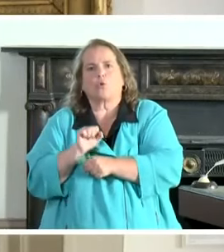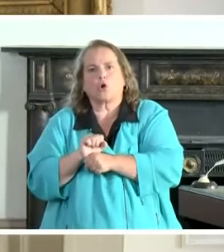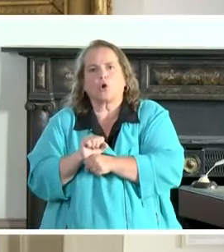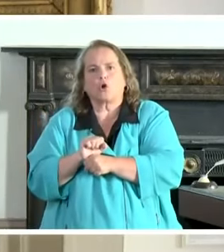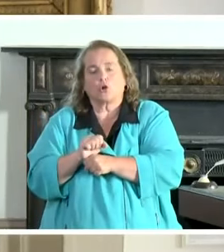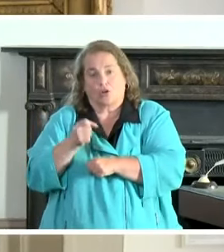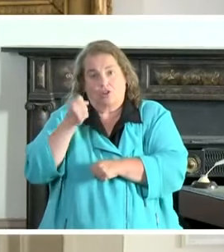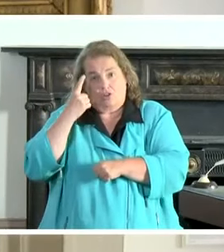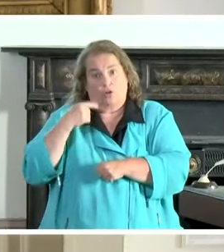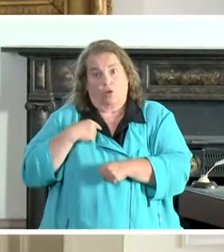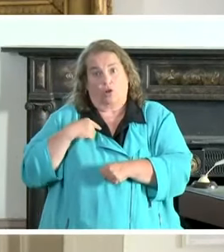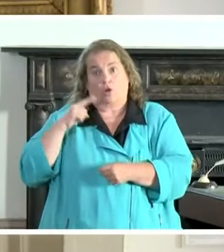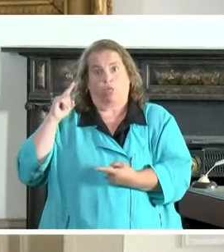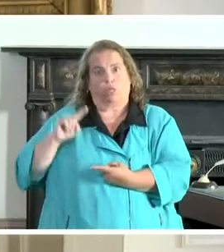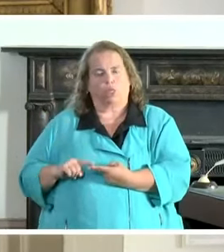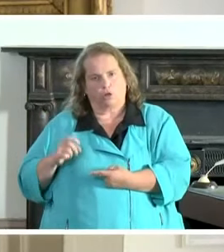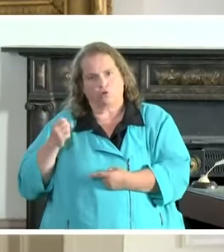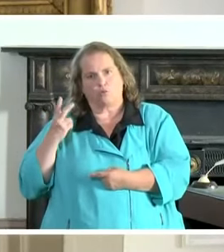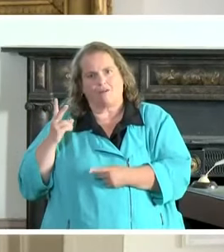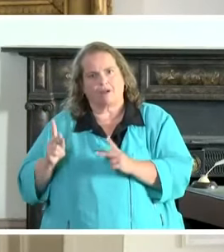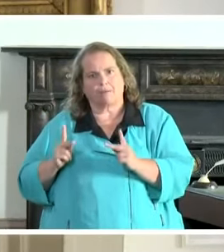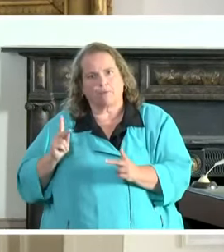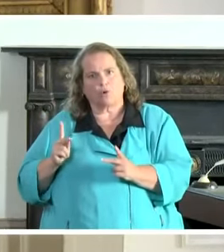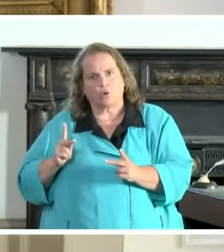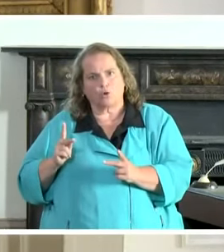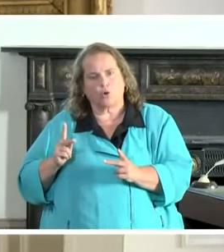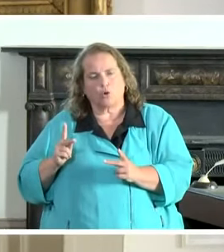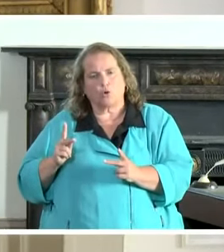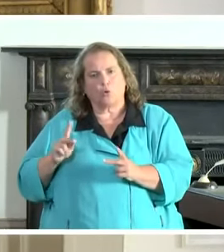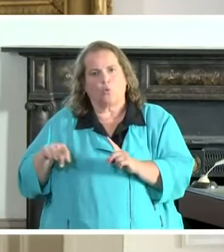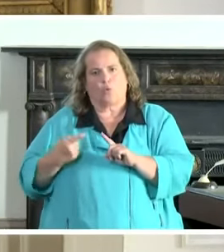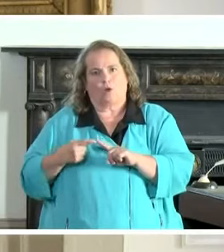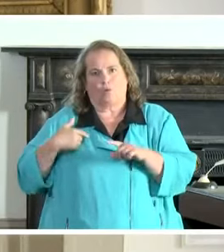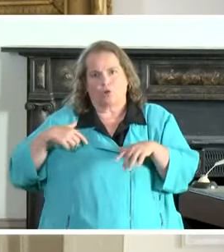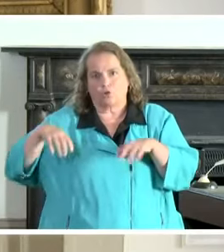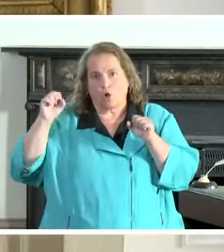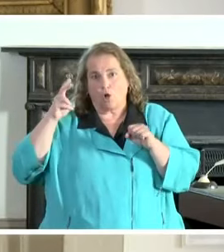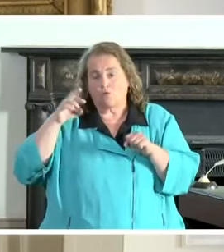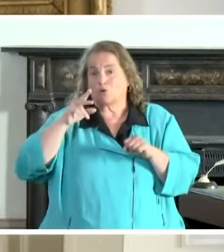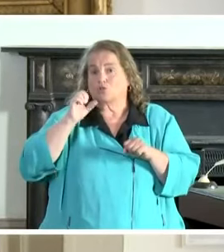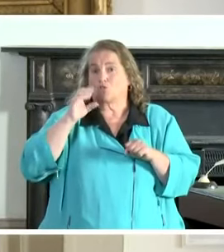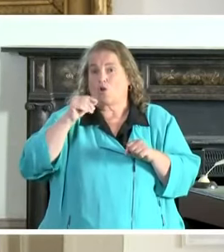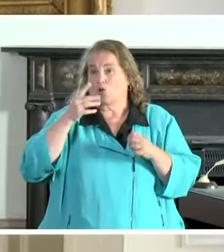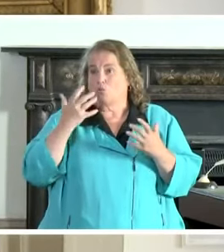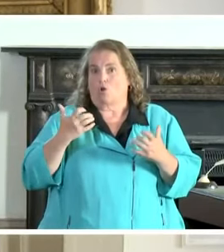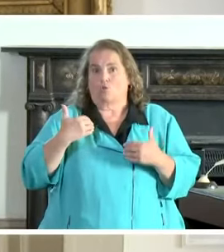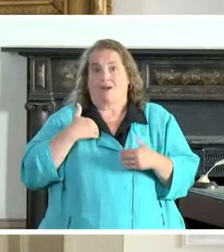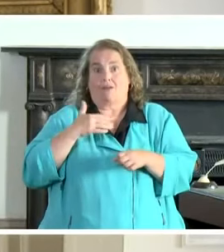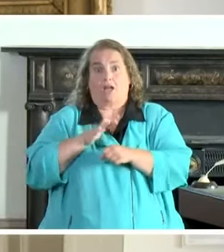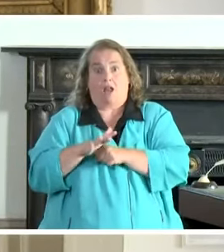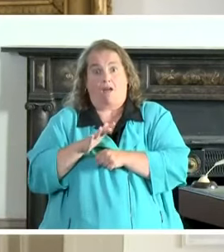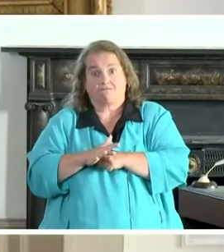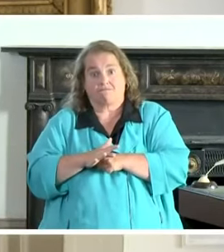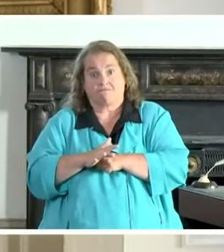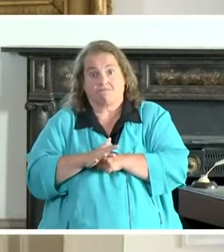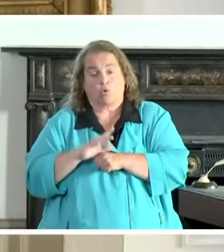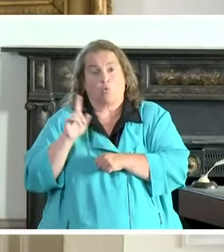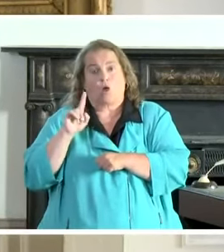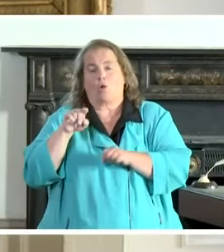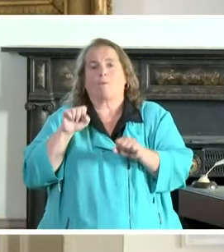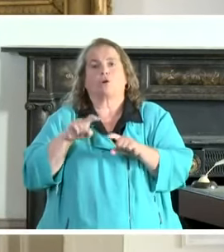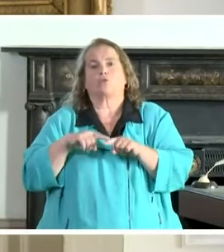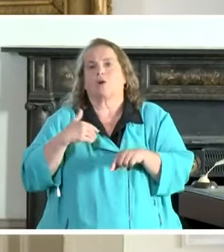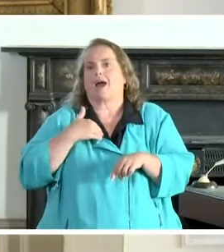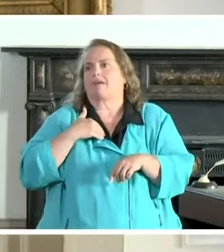remember it was down to 12 people that would interface with the public, uh, when we took over. So you look at wanting to have enough to where you're able